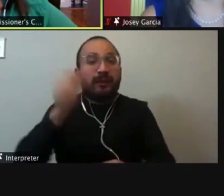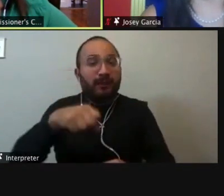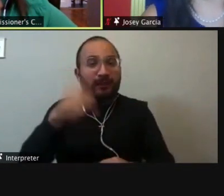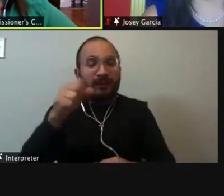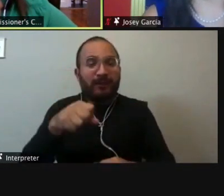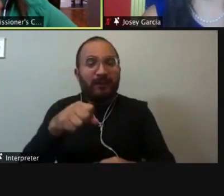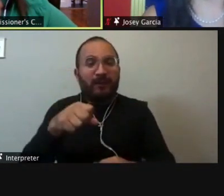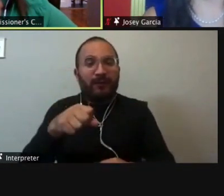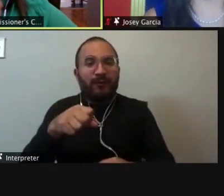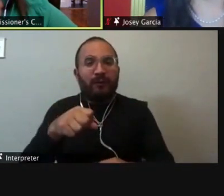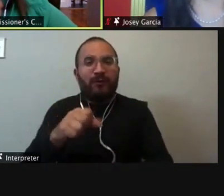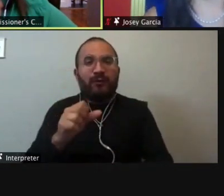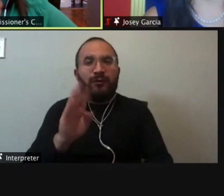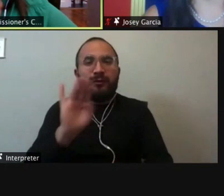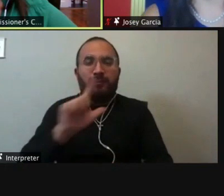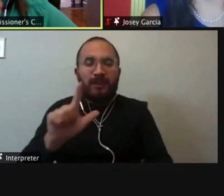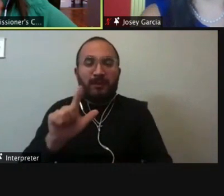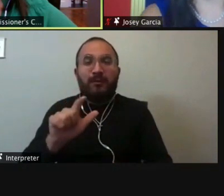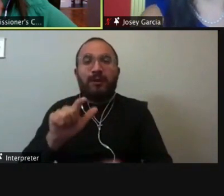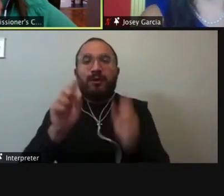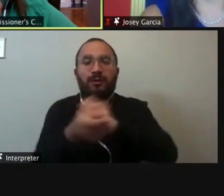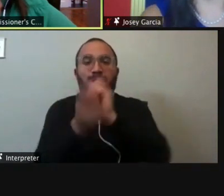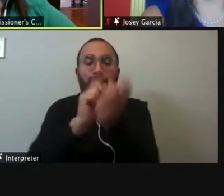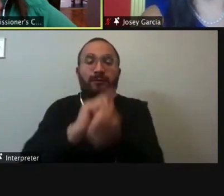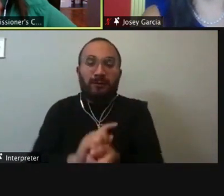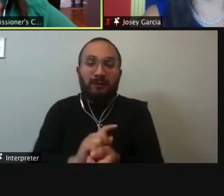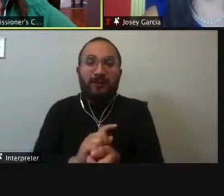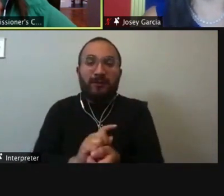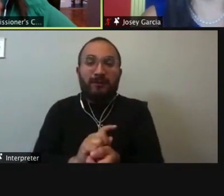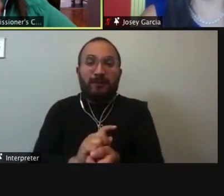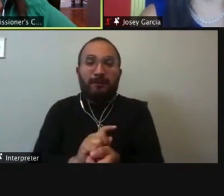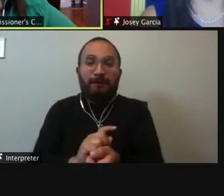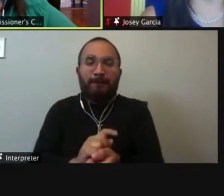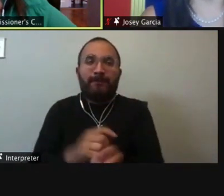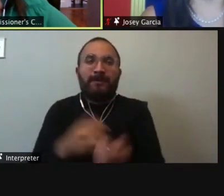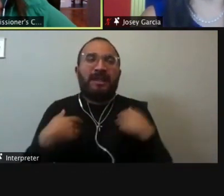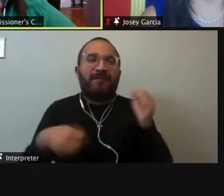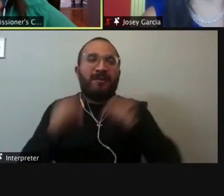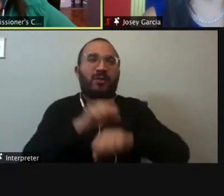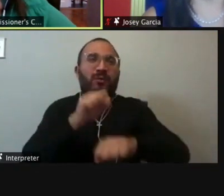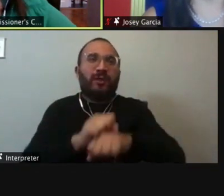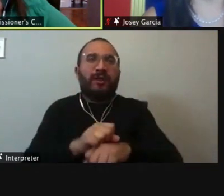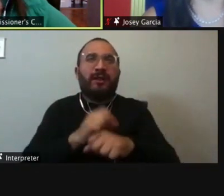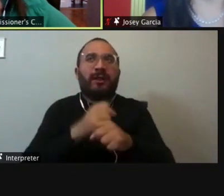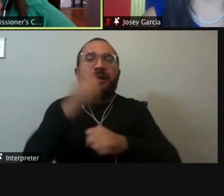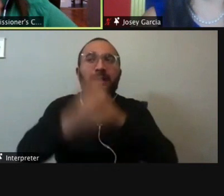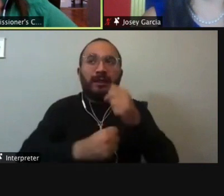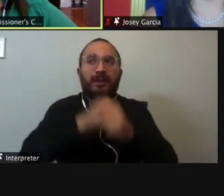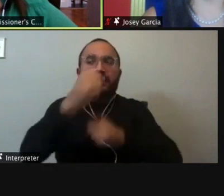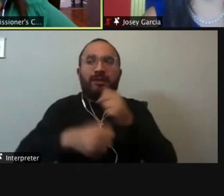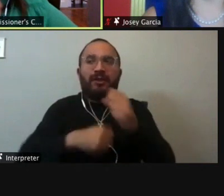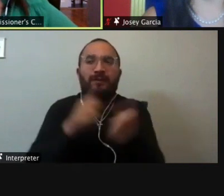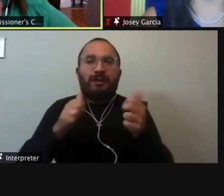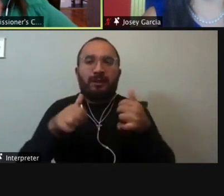bail reform is something that, that I know county of some, some county officials have been working on for years, trying to improve the system